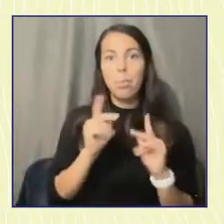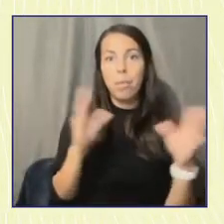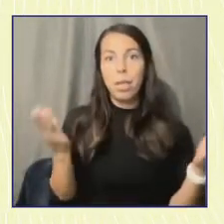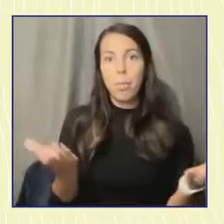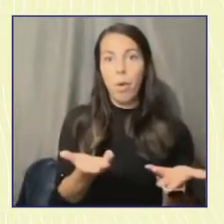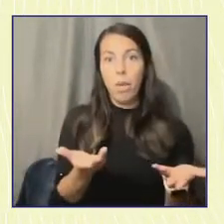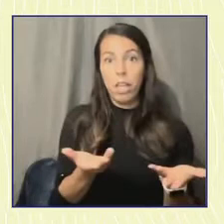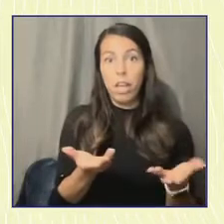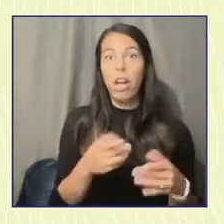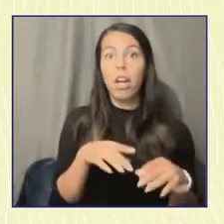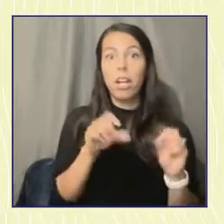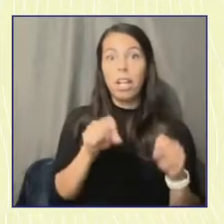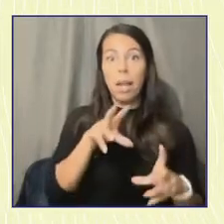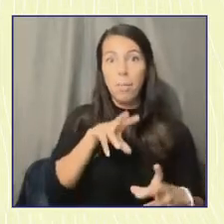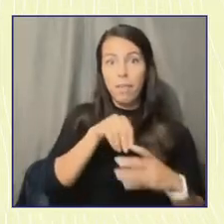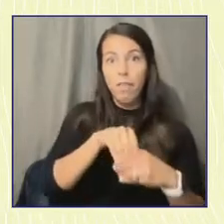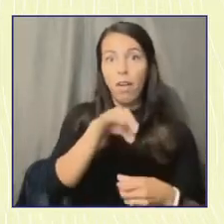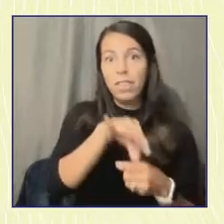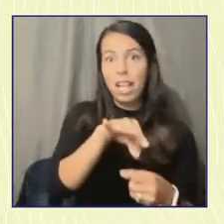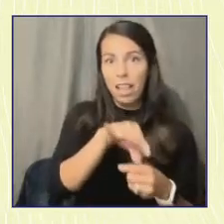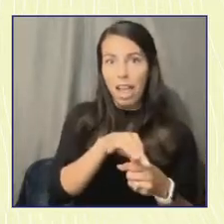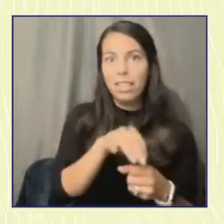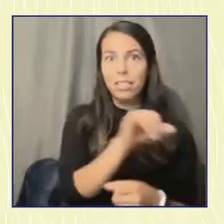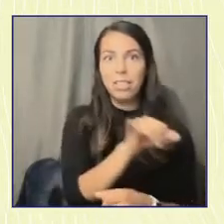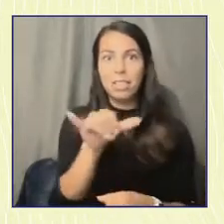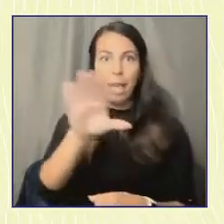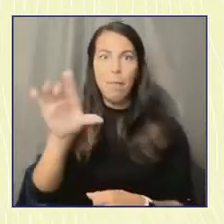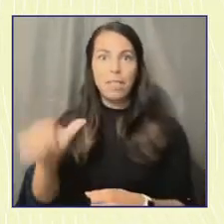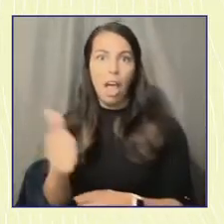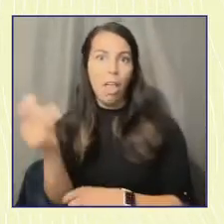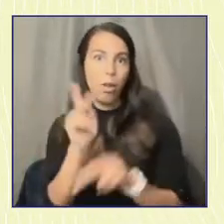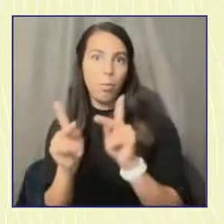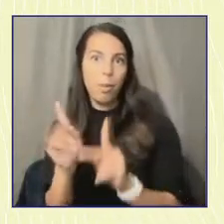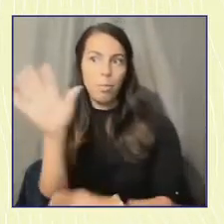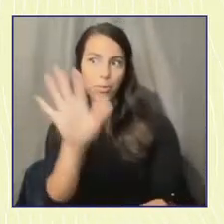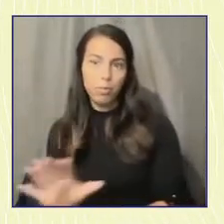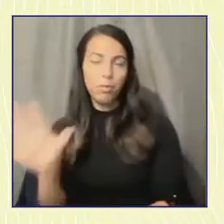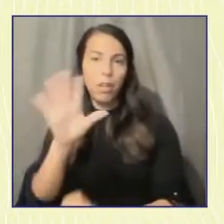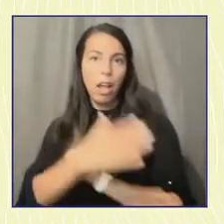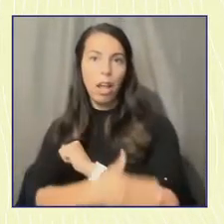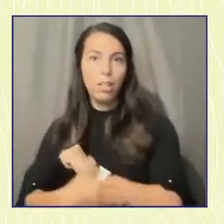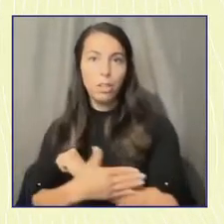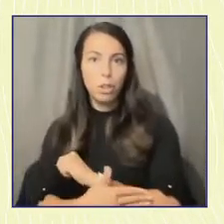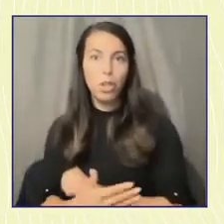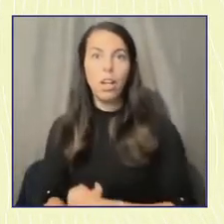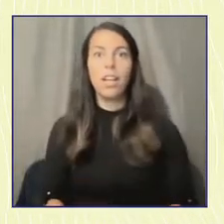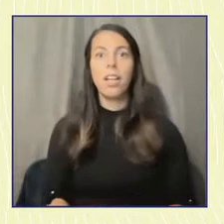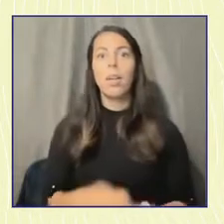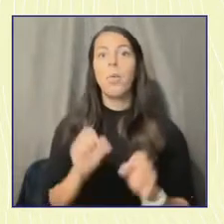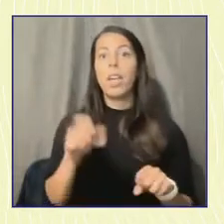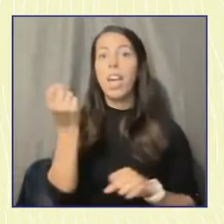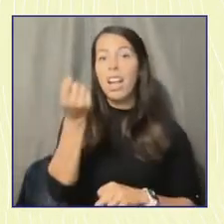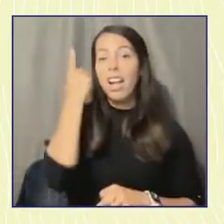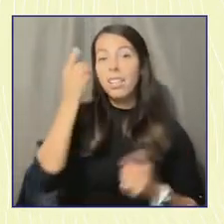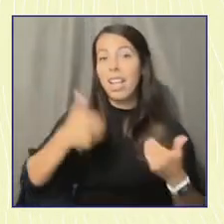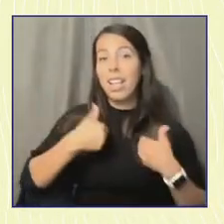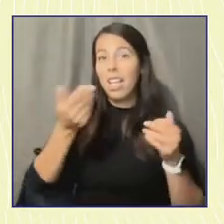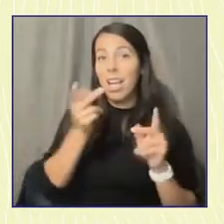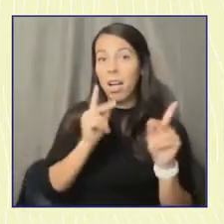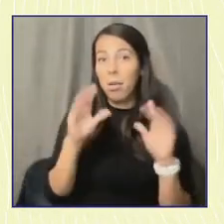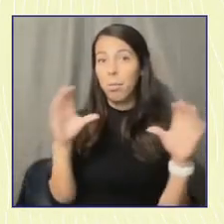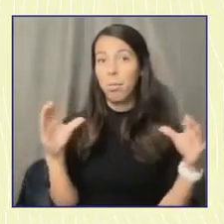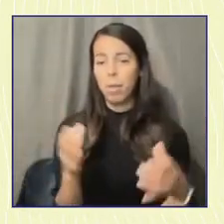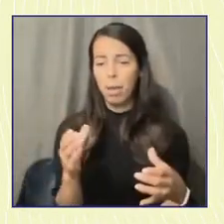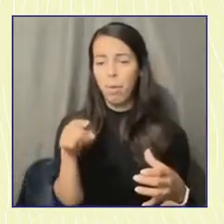across the country. We can better understand how young voter behavior and how demographics and geography shift how we think about those behaviors